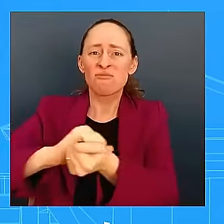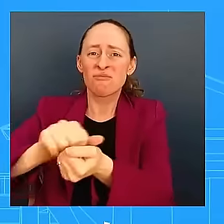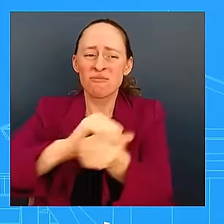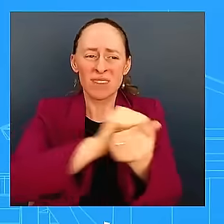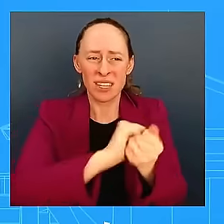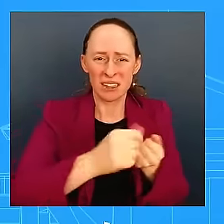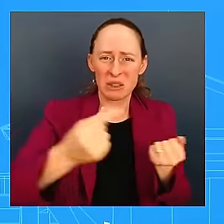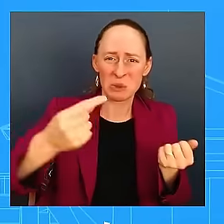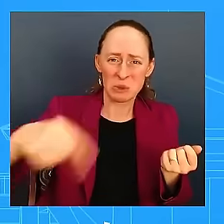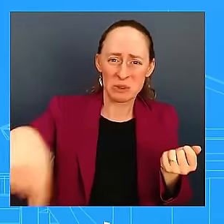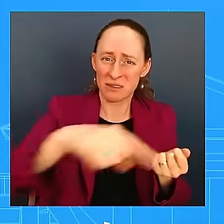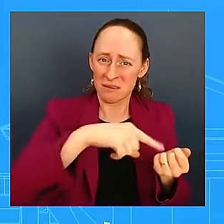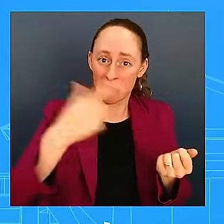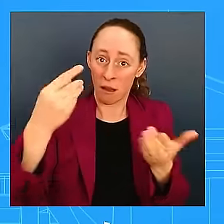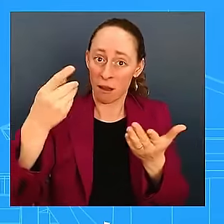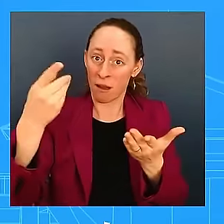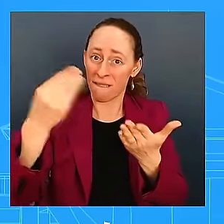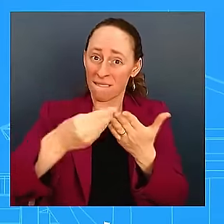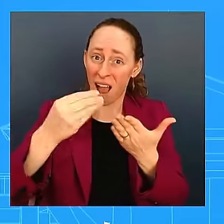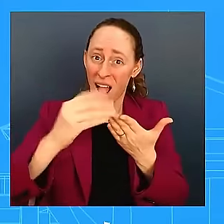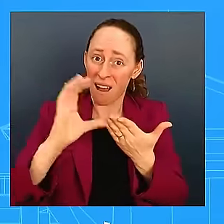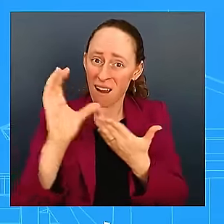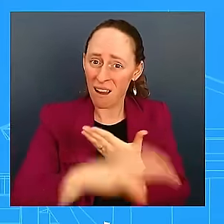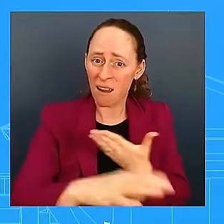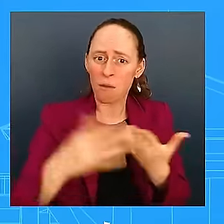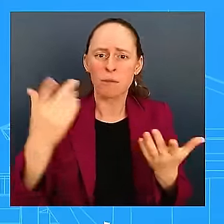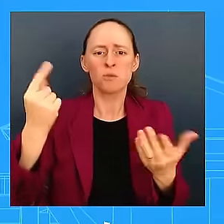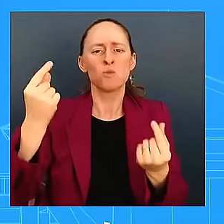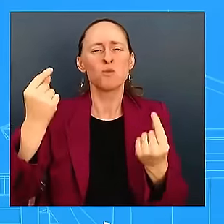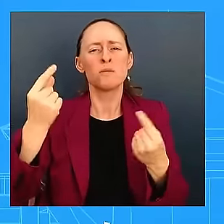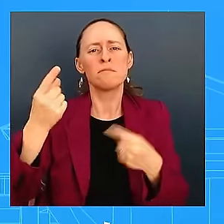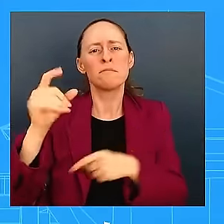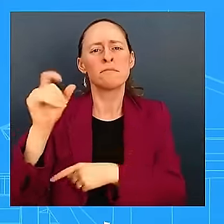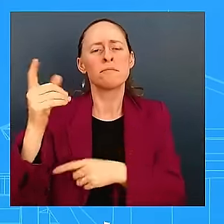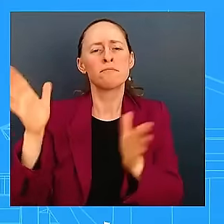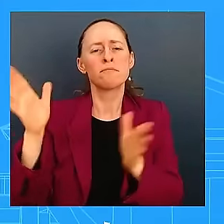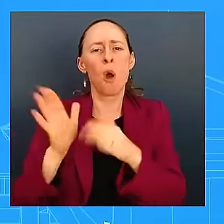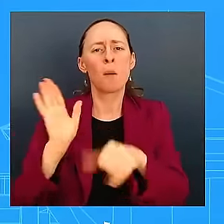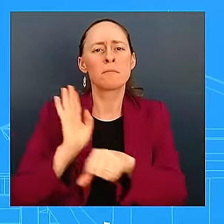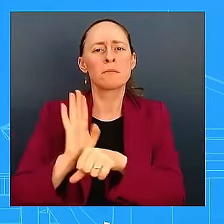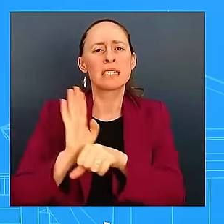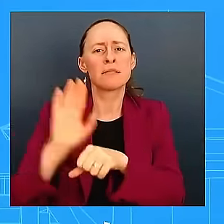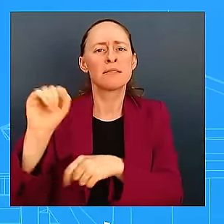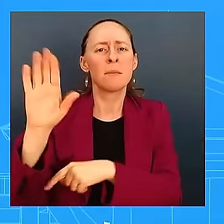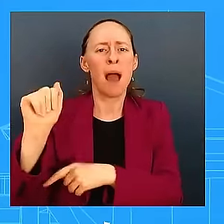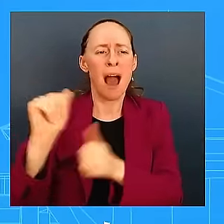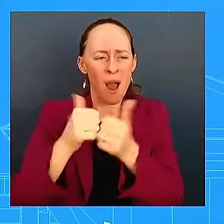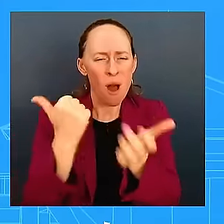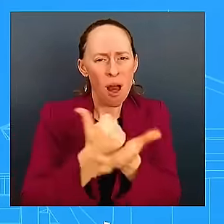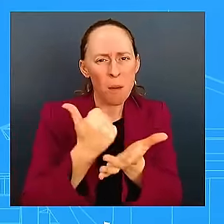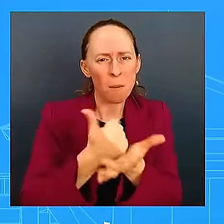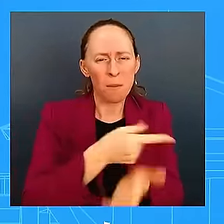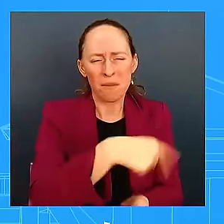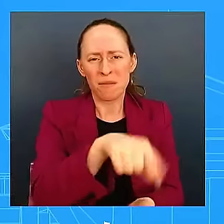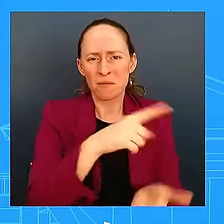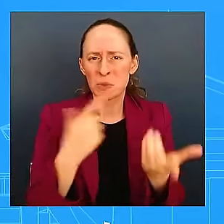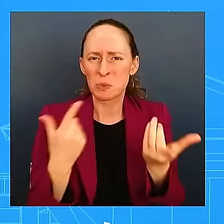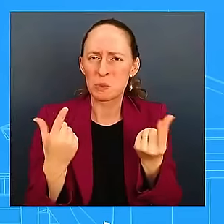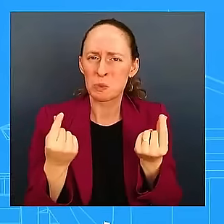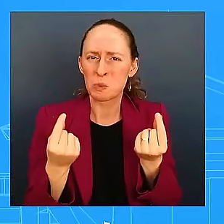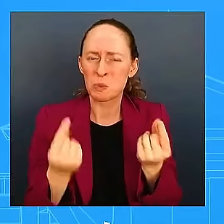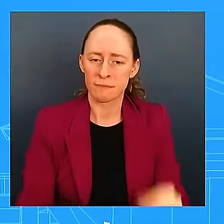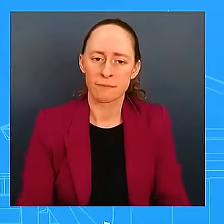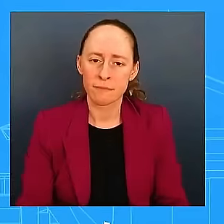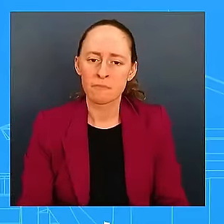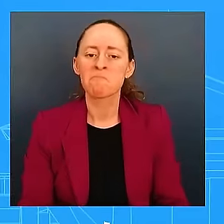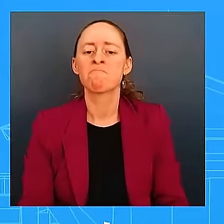Yeah, there's a number of programs that are available. For FEMA, we specifically made some changes into our disaster